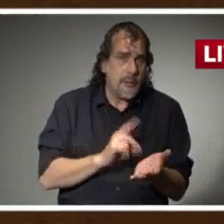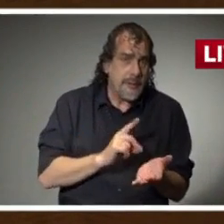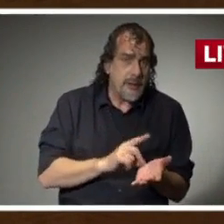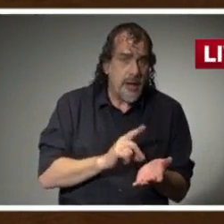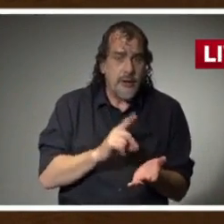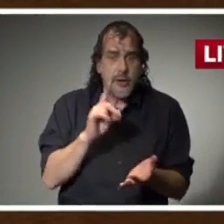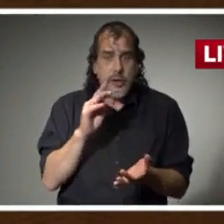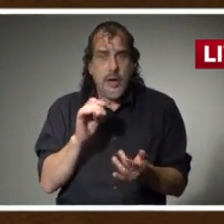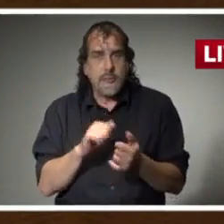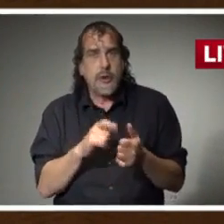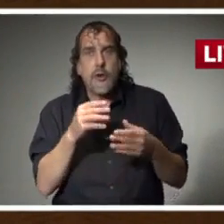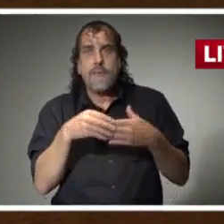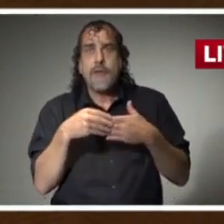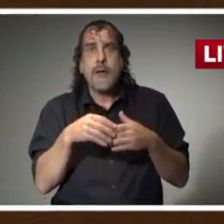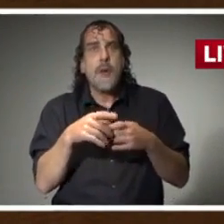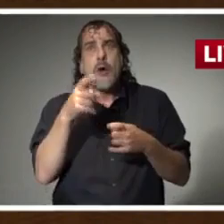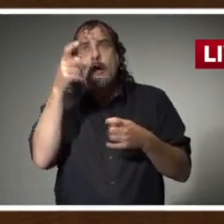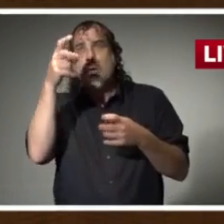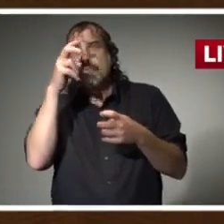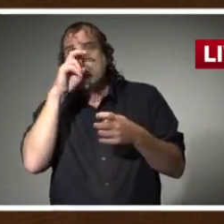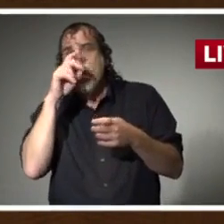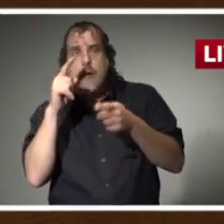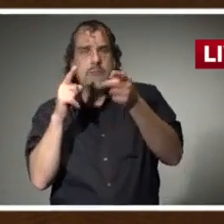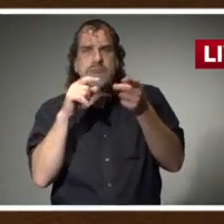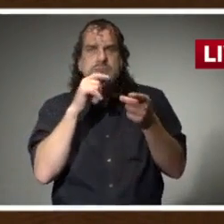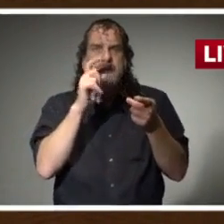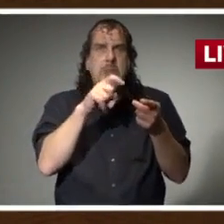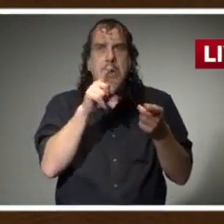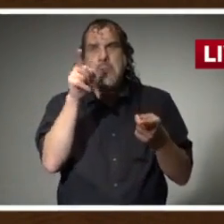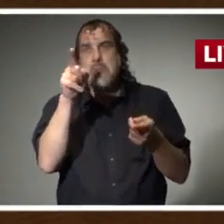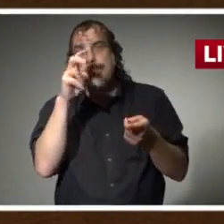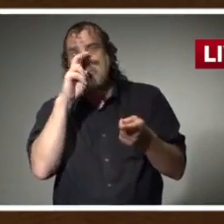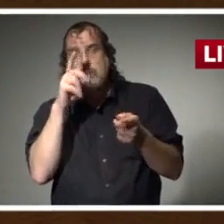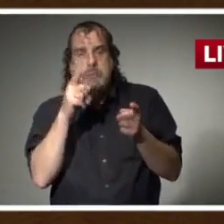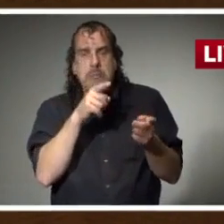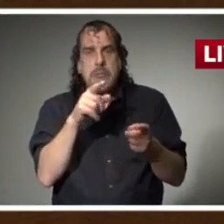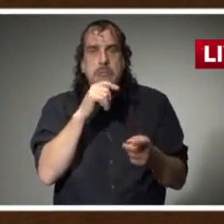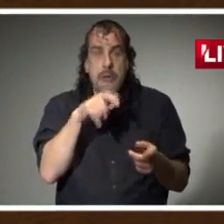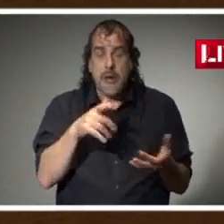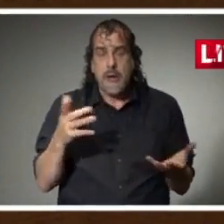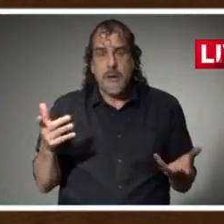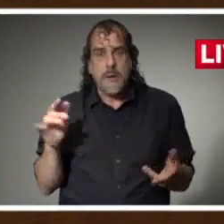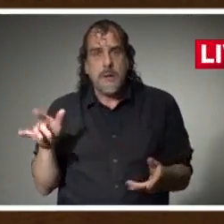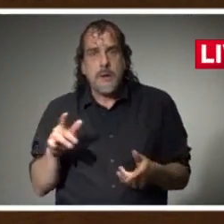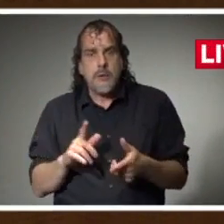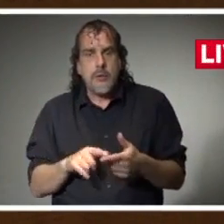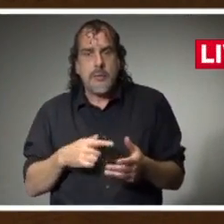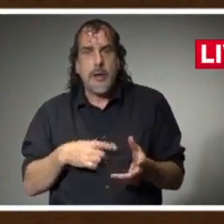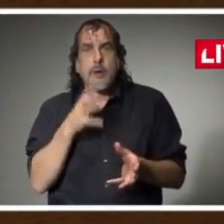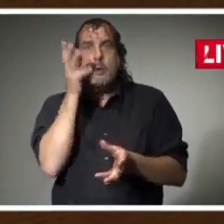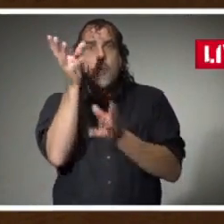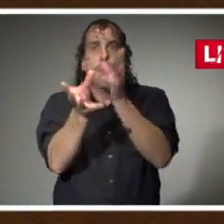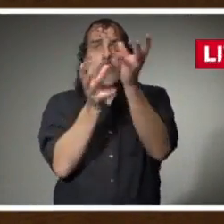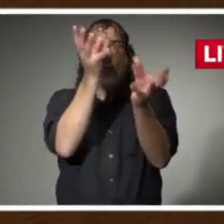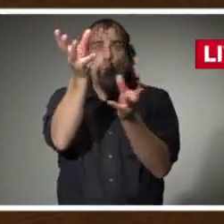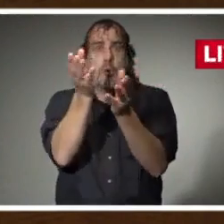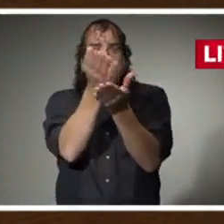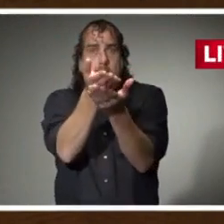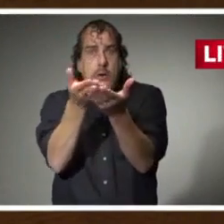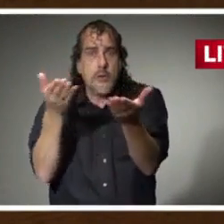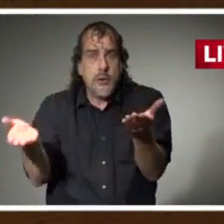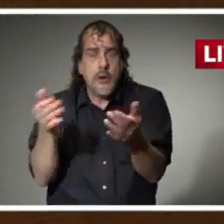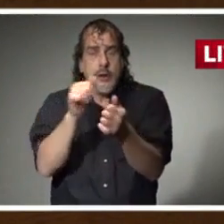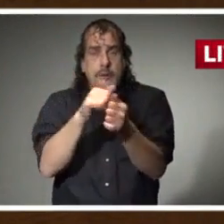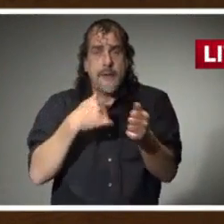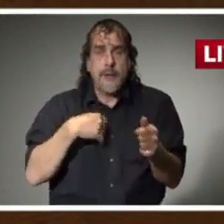recognize that some counties may need more strict measures than others. We've been very good about getting resources and attention where they are